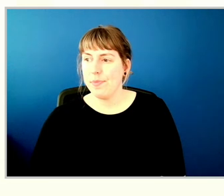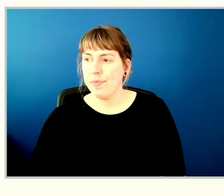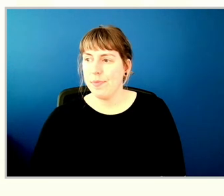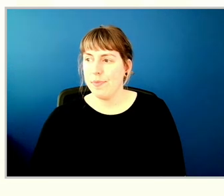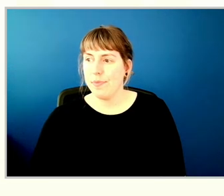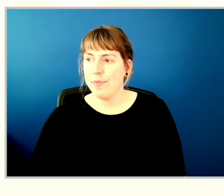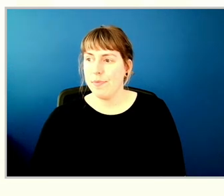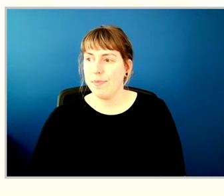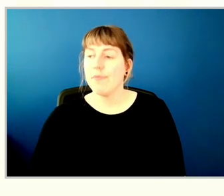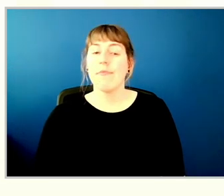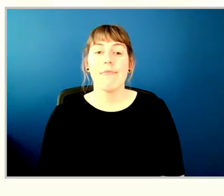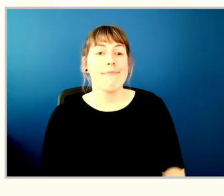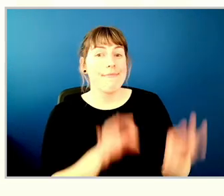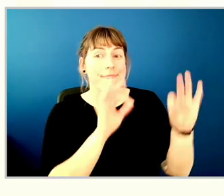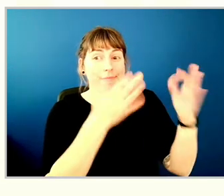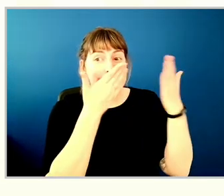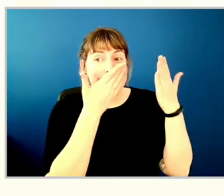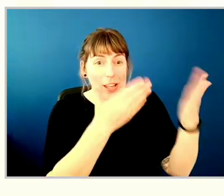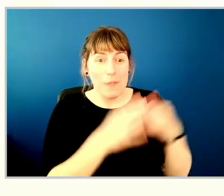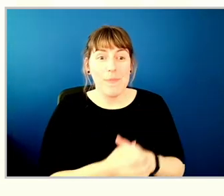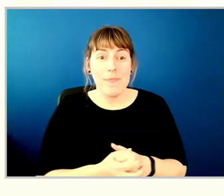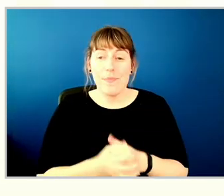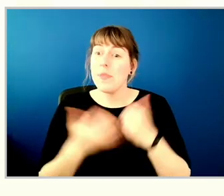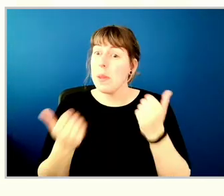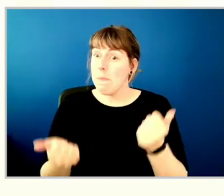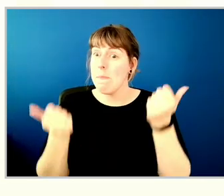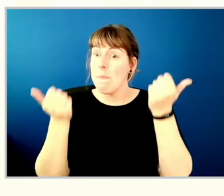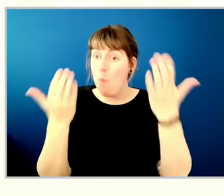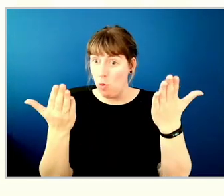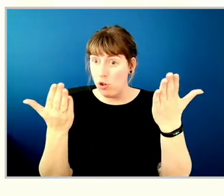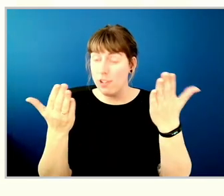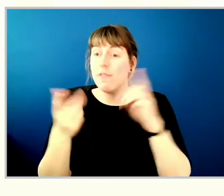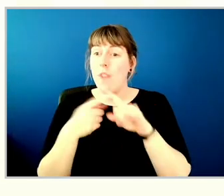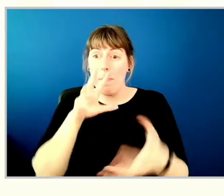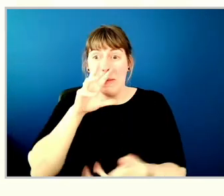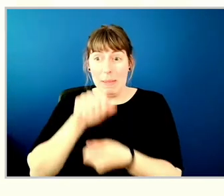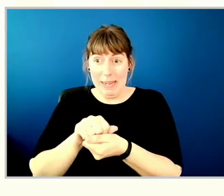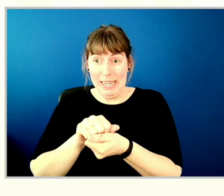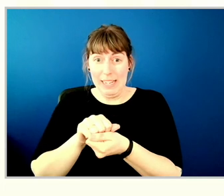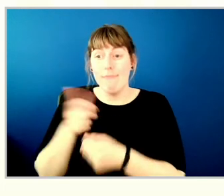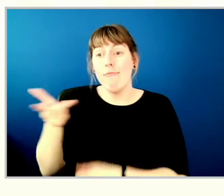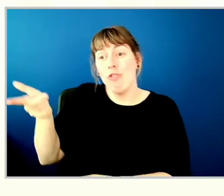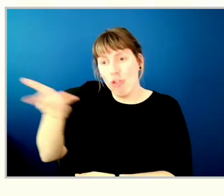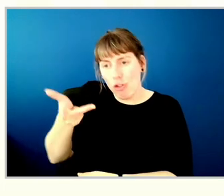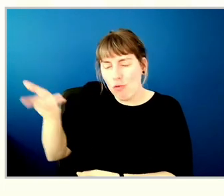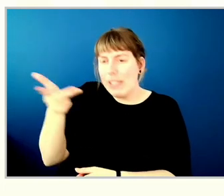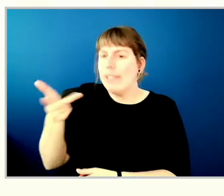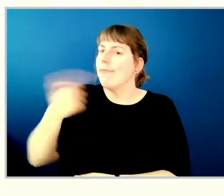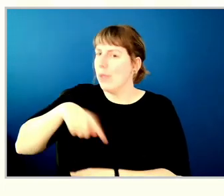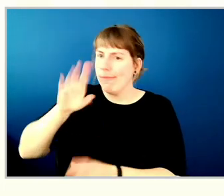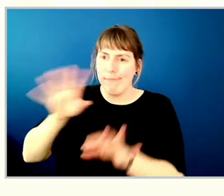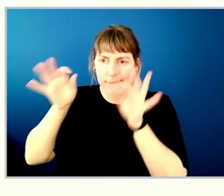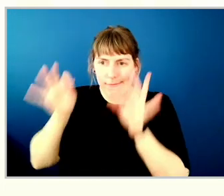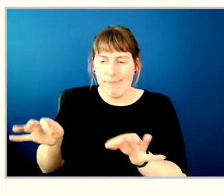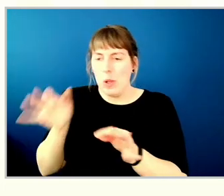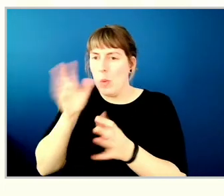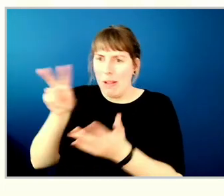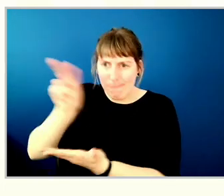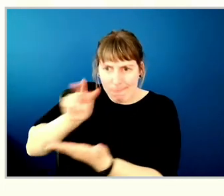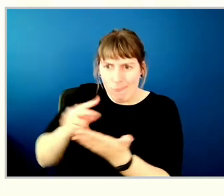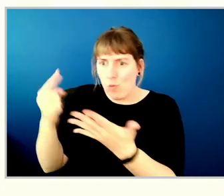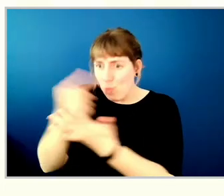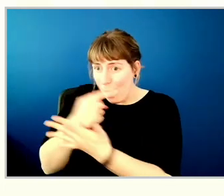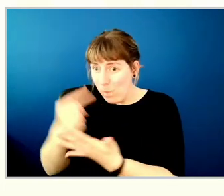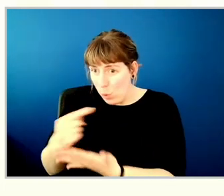Thank you, Patty. As this motion is presented by a committee duly appointed to review the remuneration at the instruction of the membership,